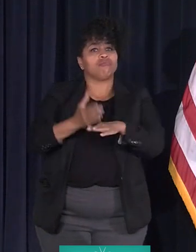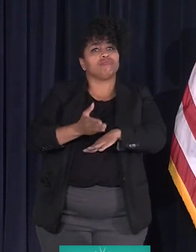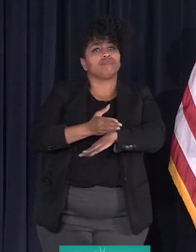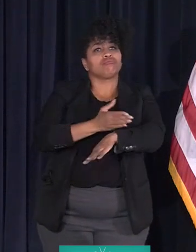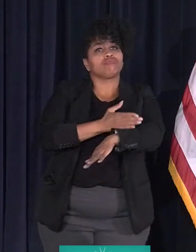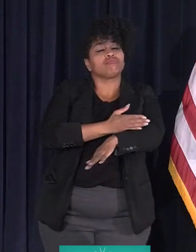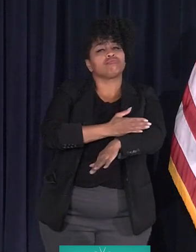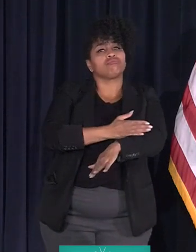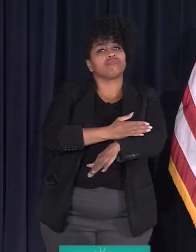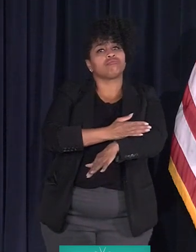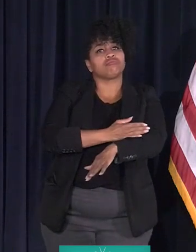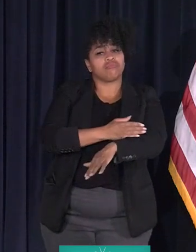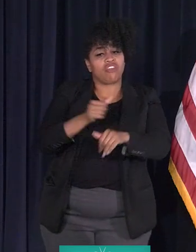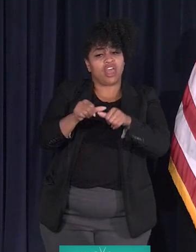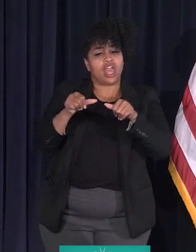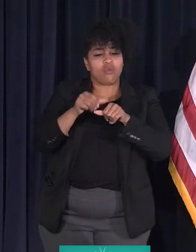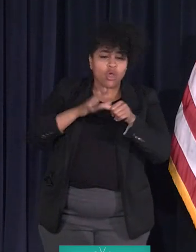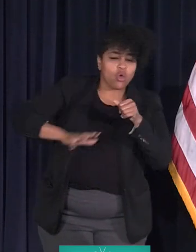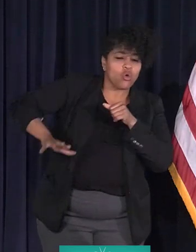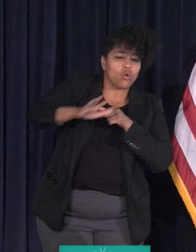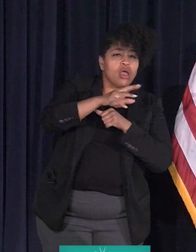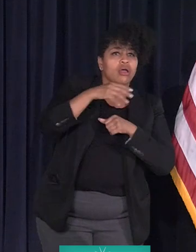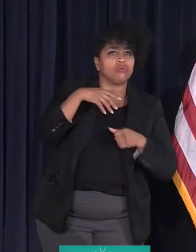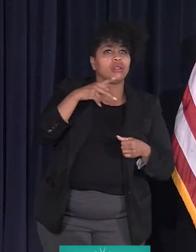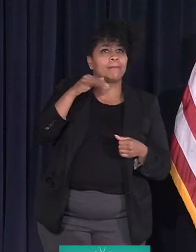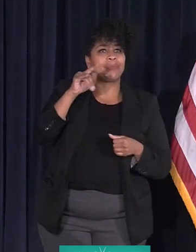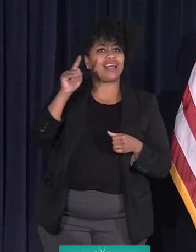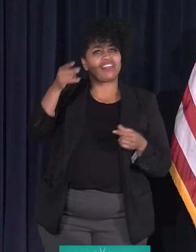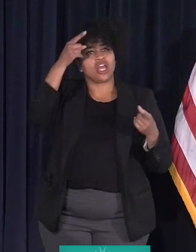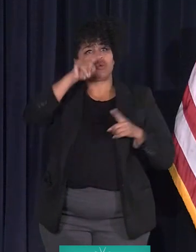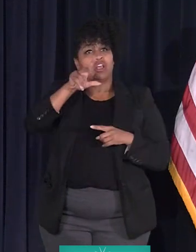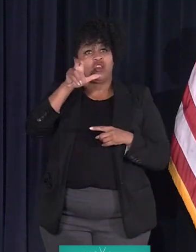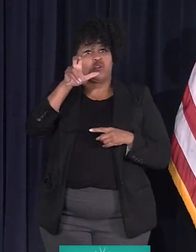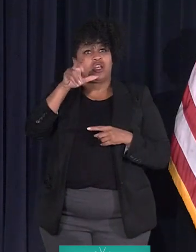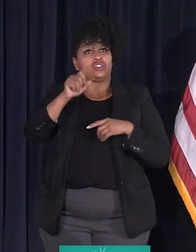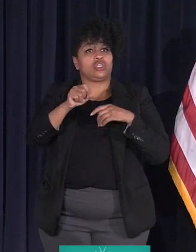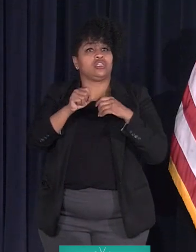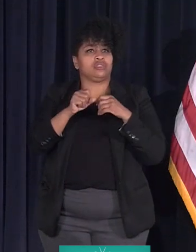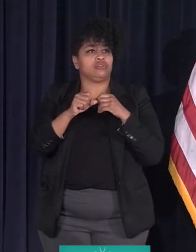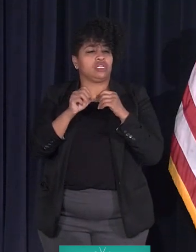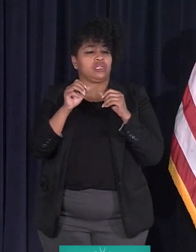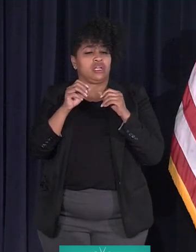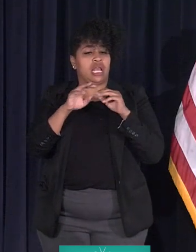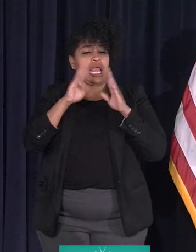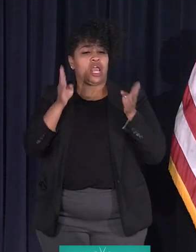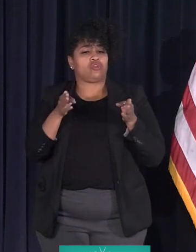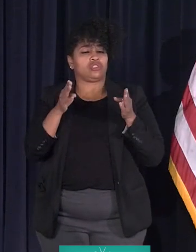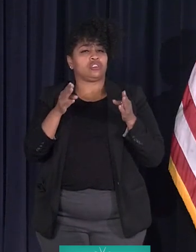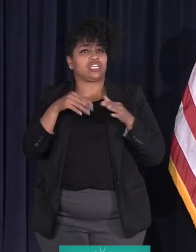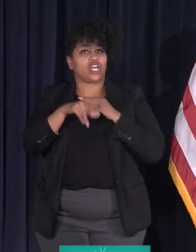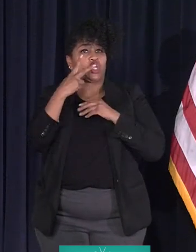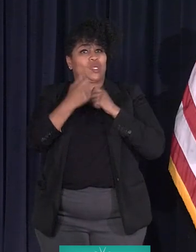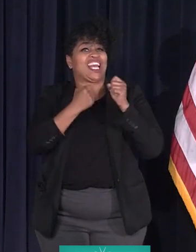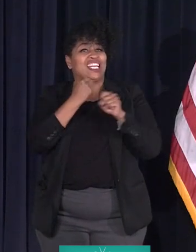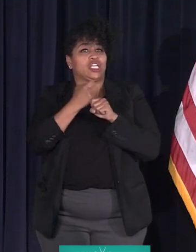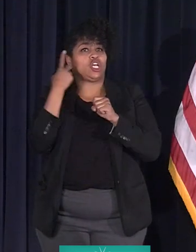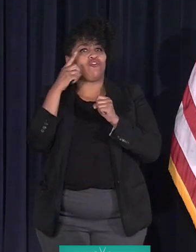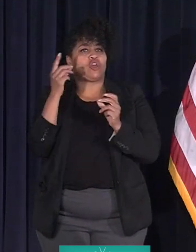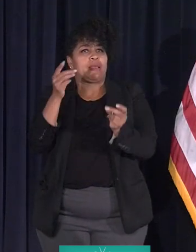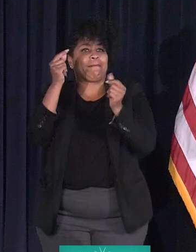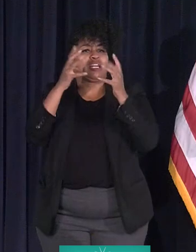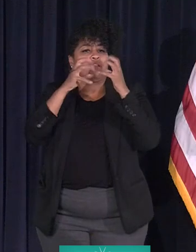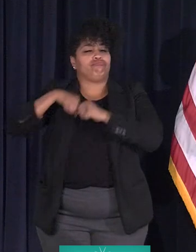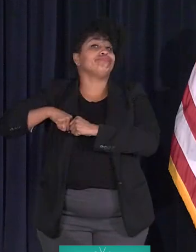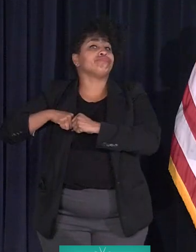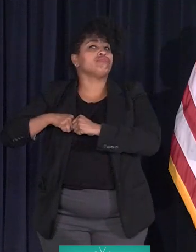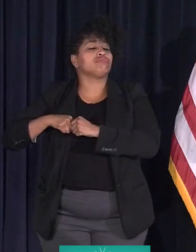the neighborhood around the new plant. They agreed to take out 300 houses in three years for an immediate blight removal.